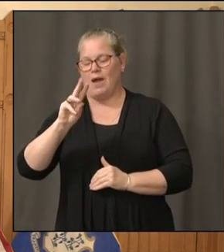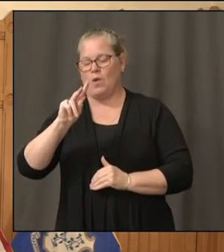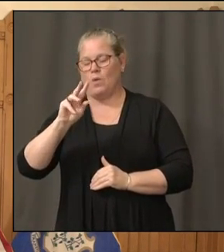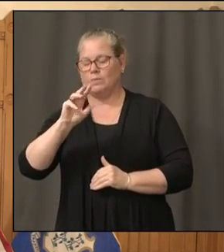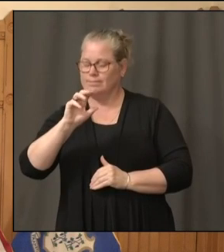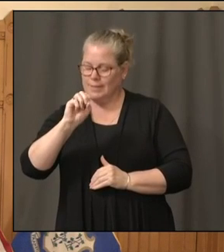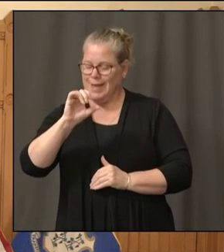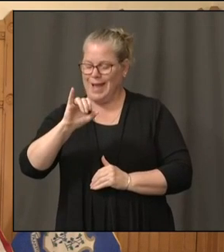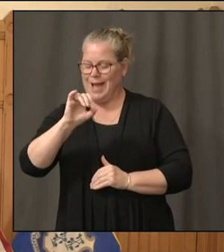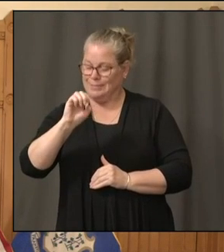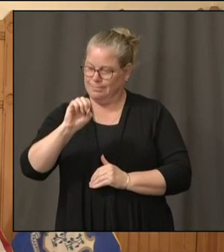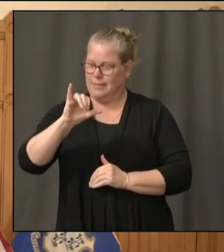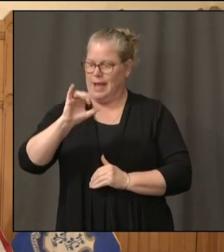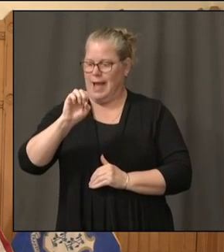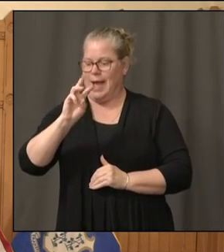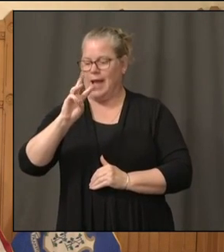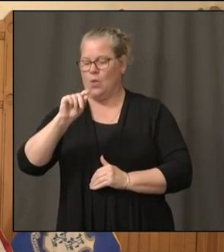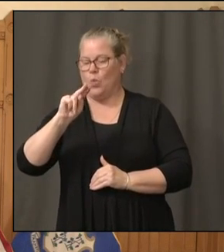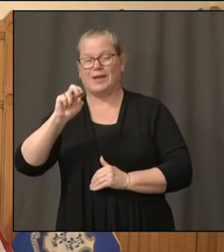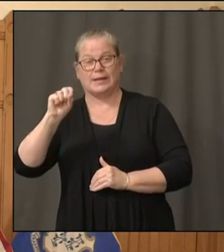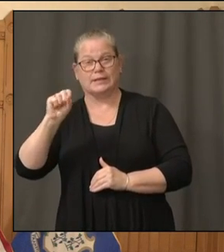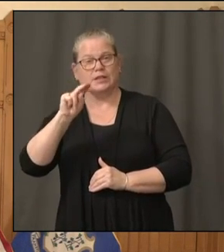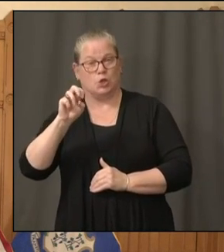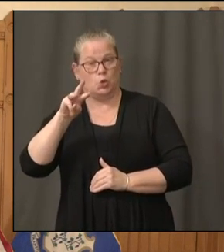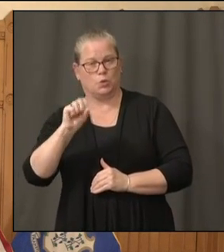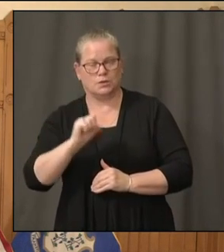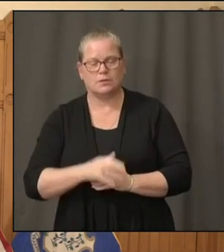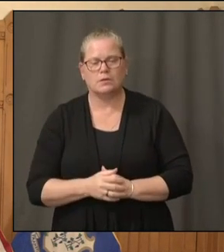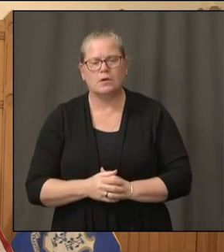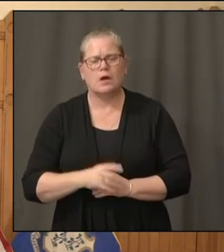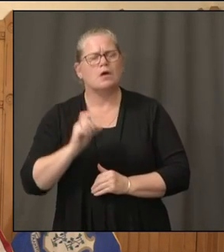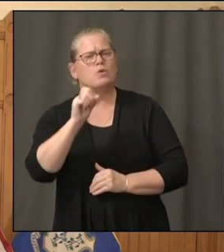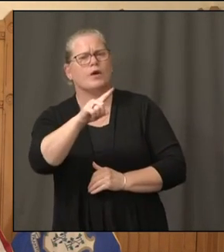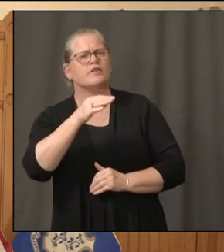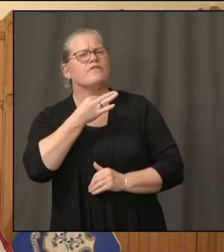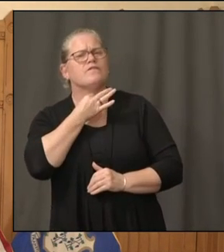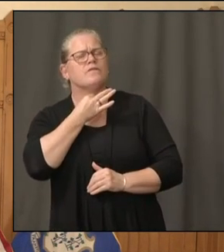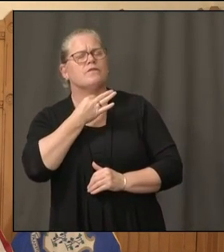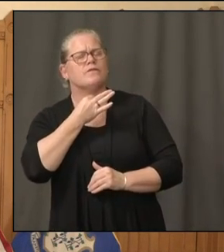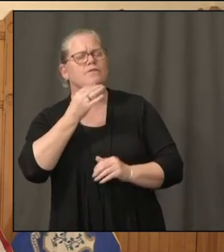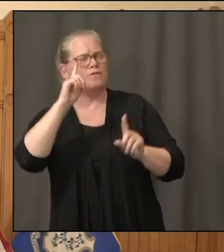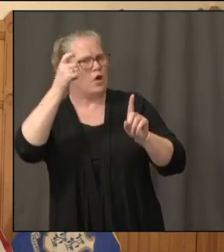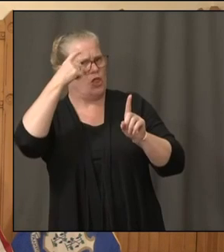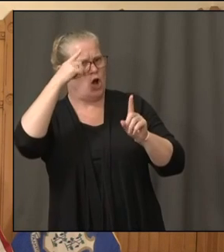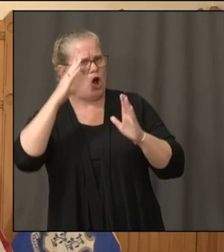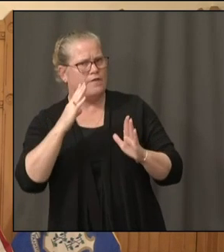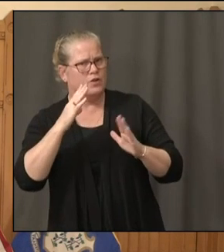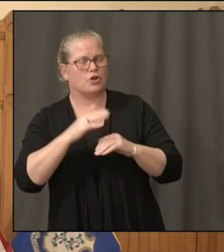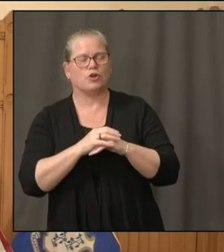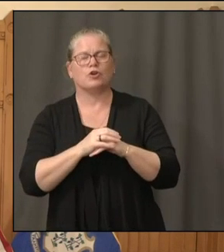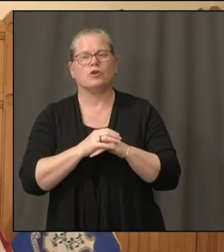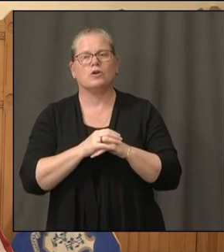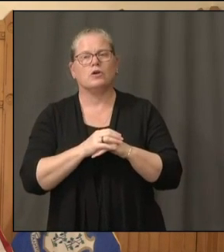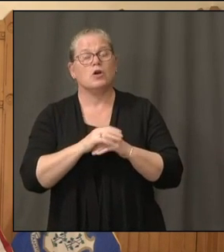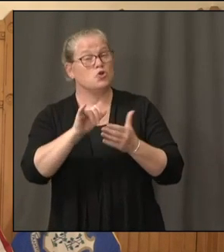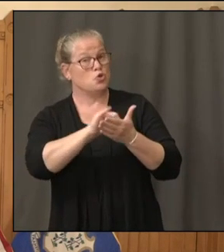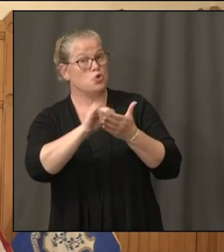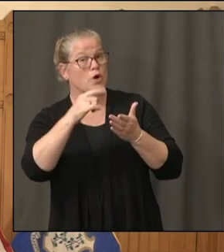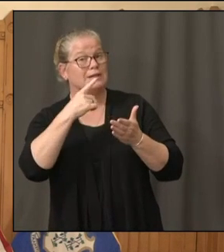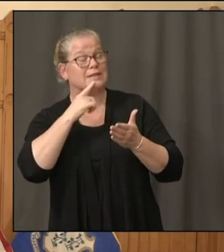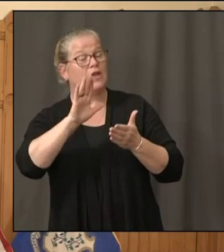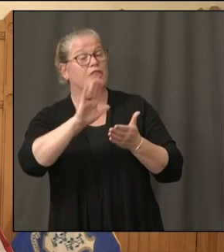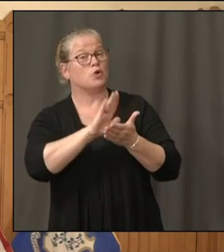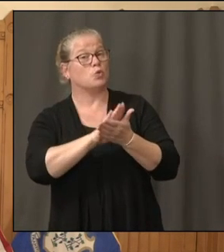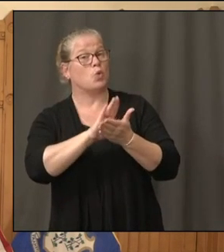maybe even Ms. Rabinowitz. know, New York says that they're not going to reopen their schools unless the infection rate is below 5%.